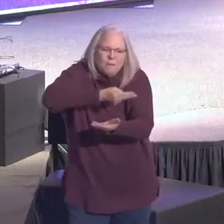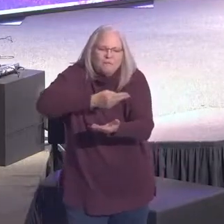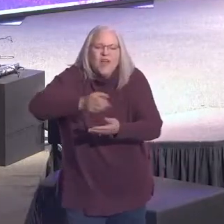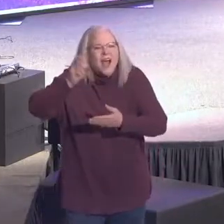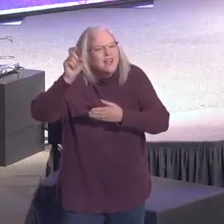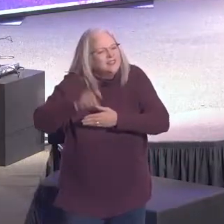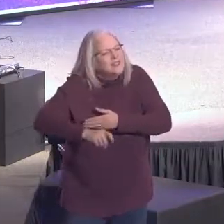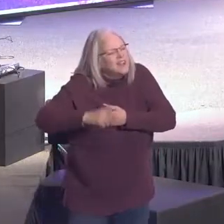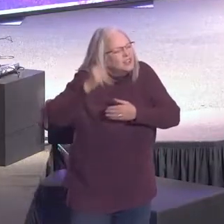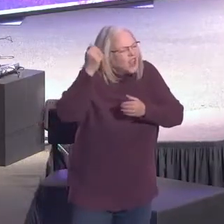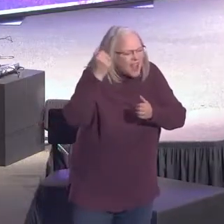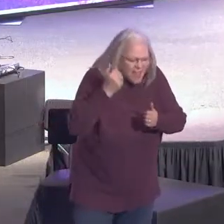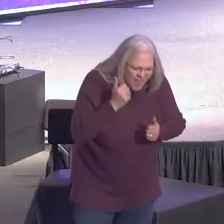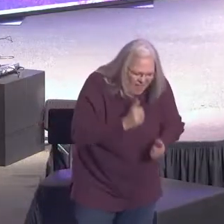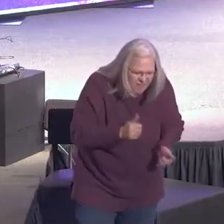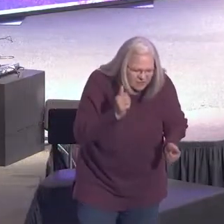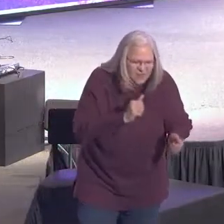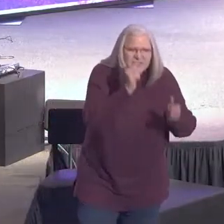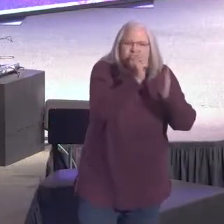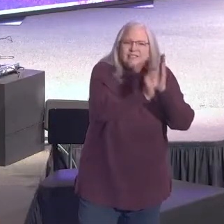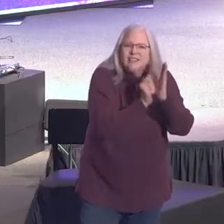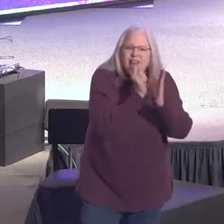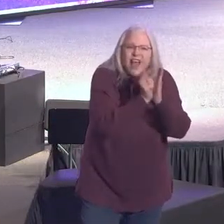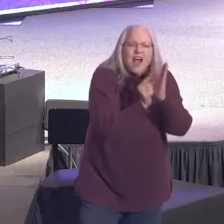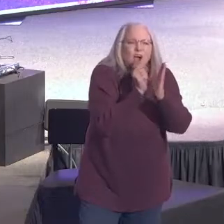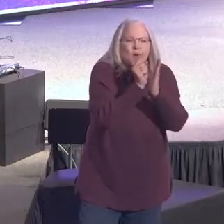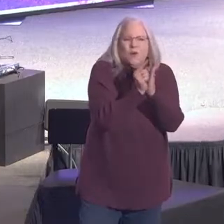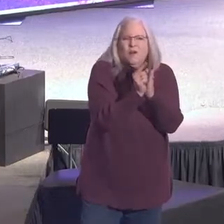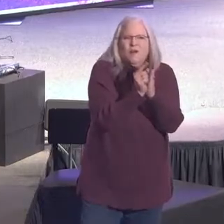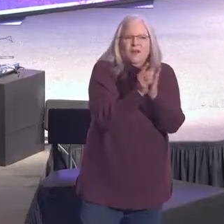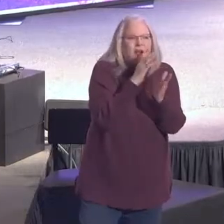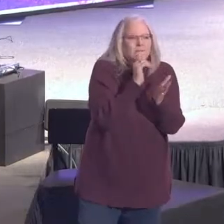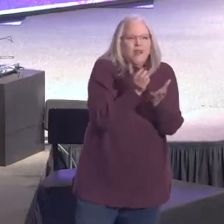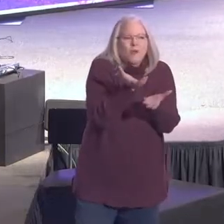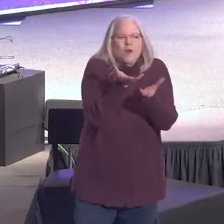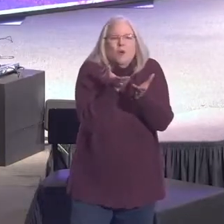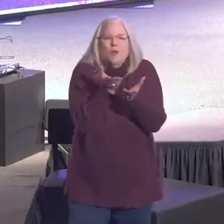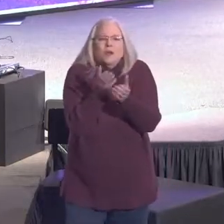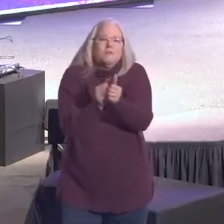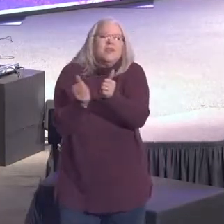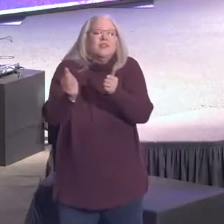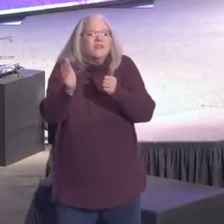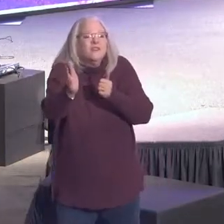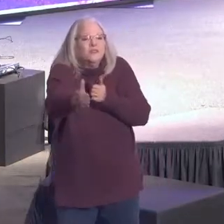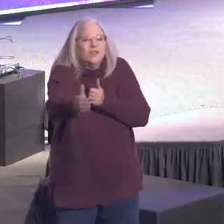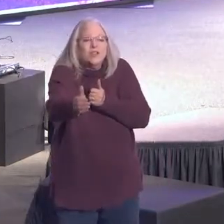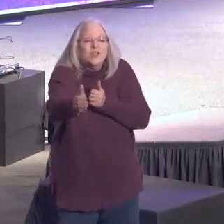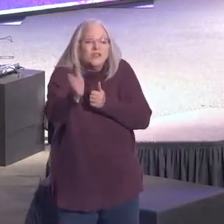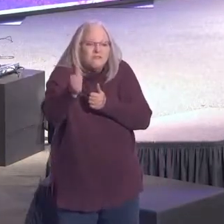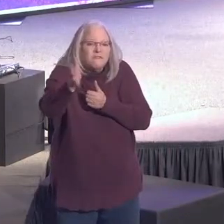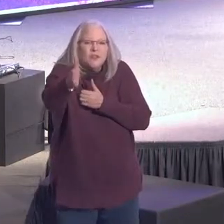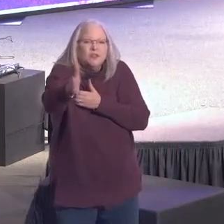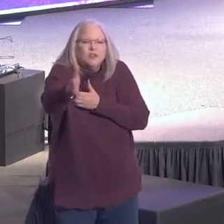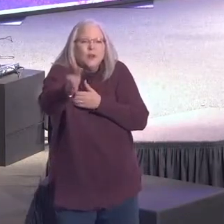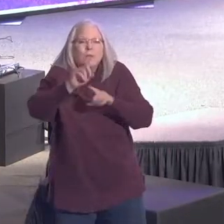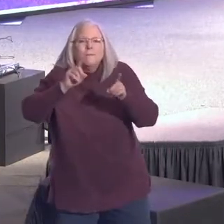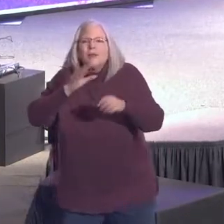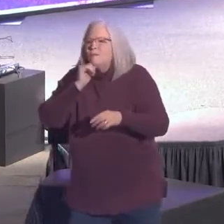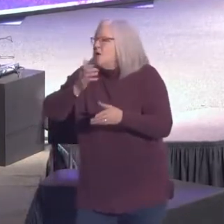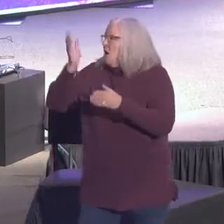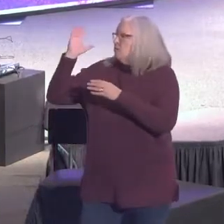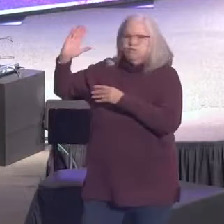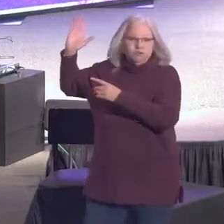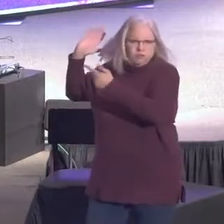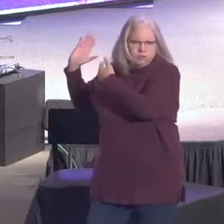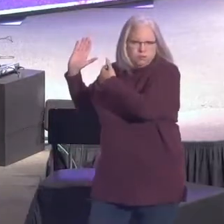single hour I need him. You know, I'm not where I want to be yet, but I'm not where I used to be. God